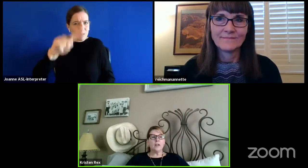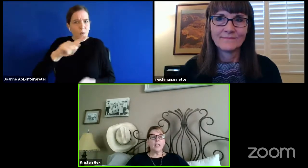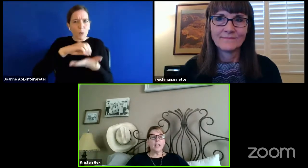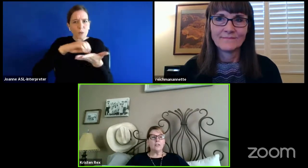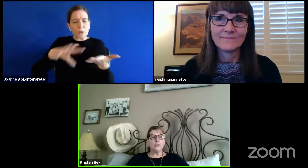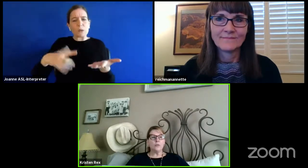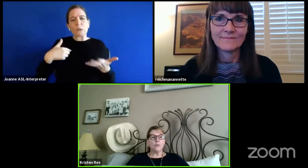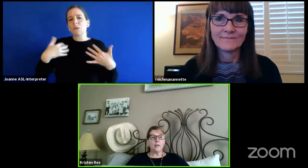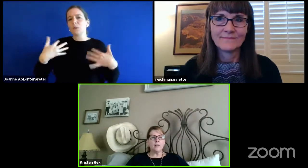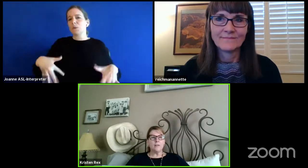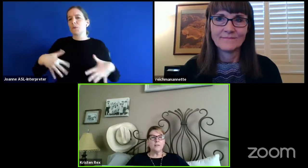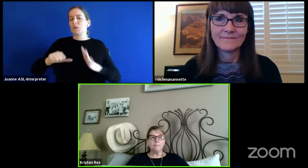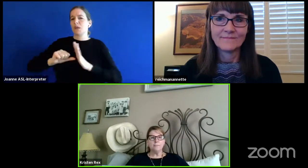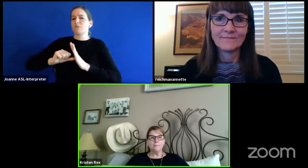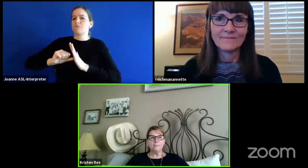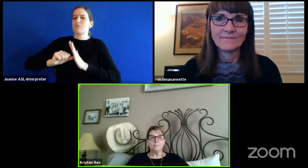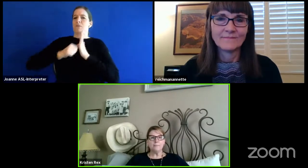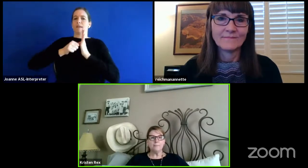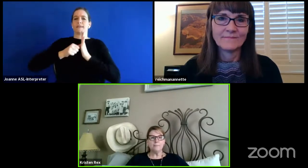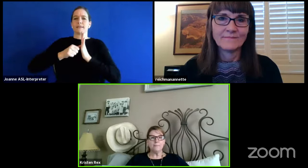In our K-2 grades,